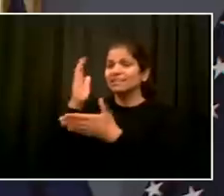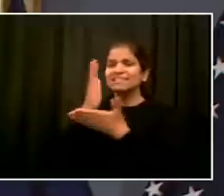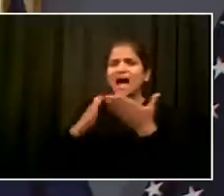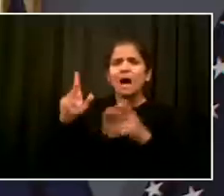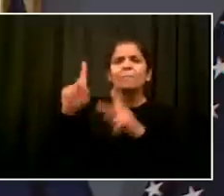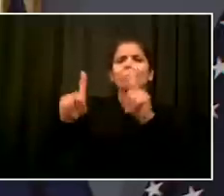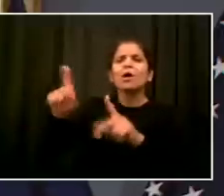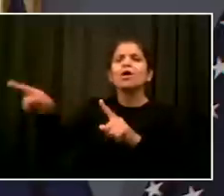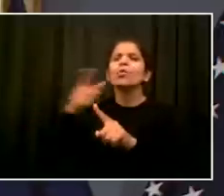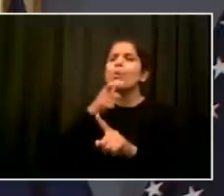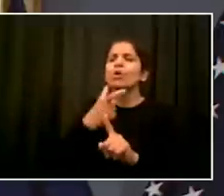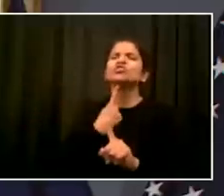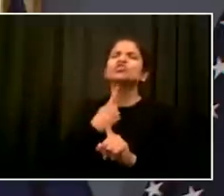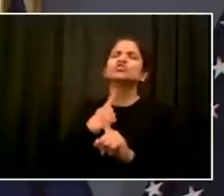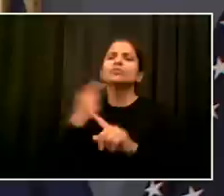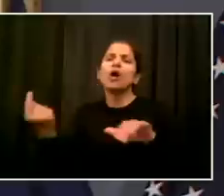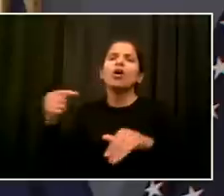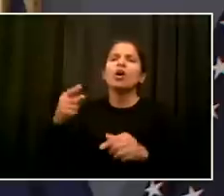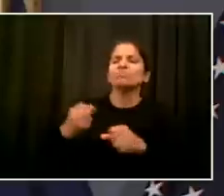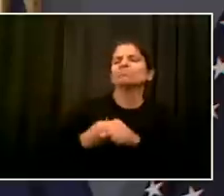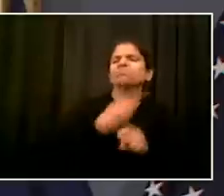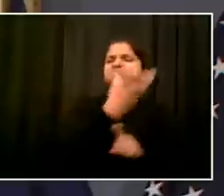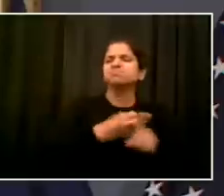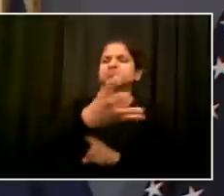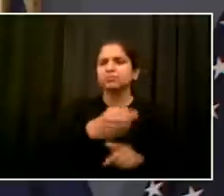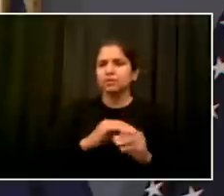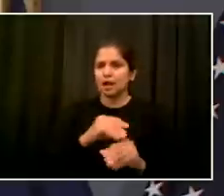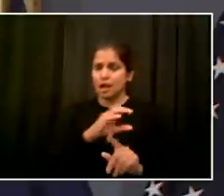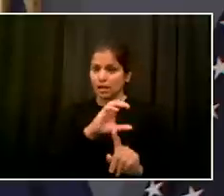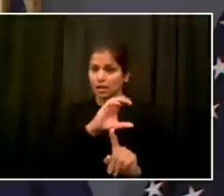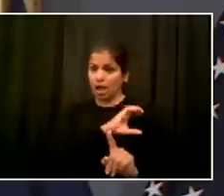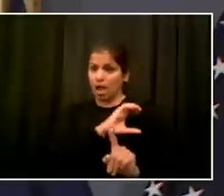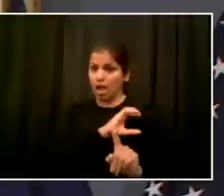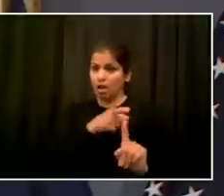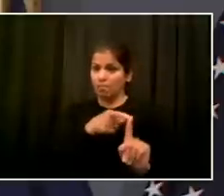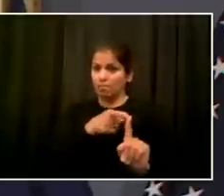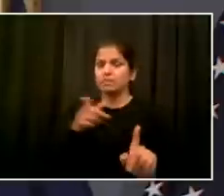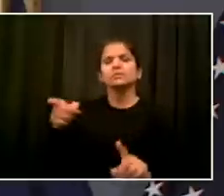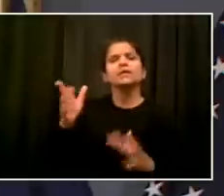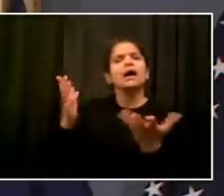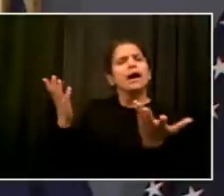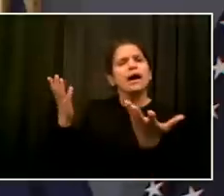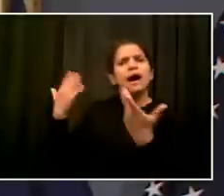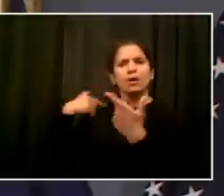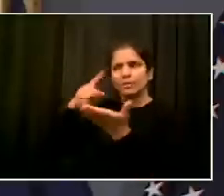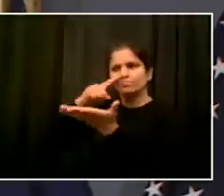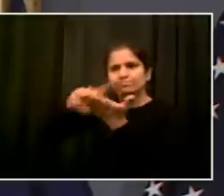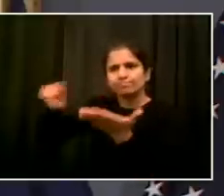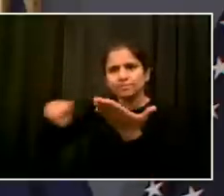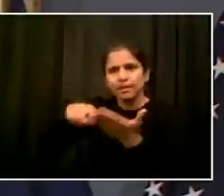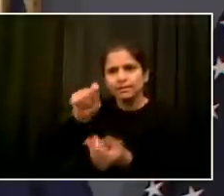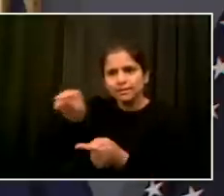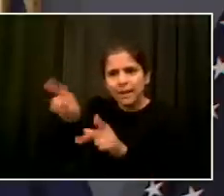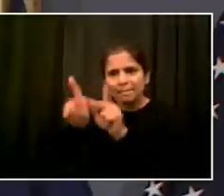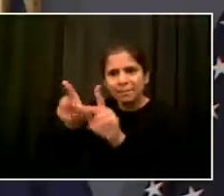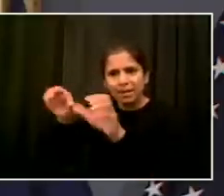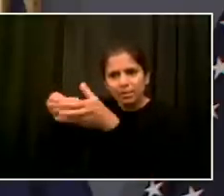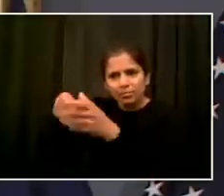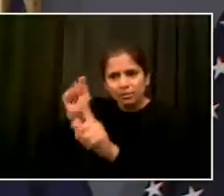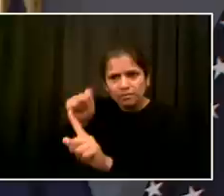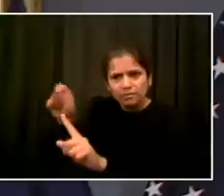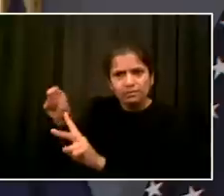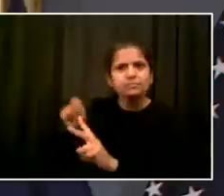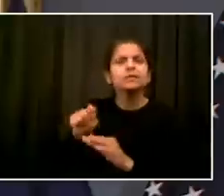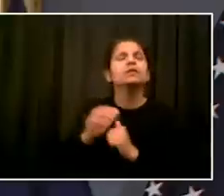City, then I will challenge you, because I've been in a lot of those protests. It's not the same thing. Sometimes the officers have to arrest someone who is aiming to do